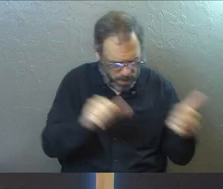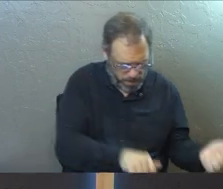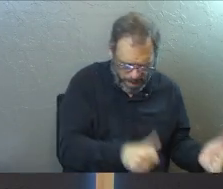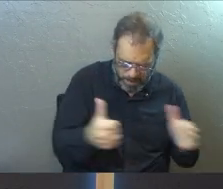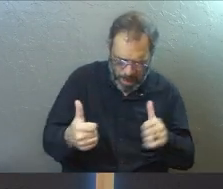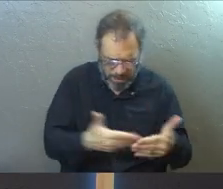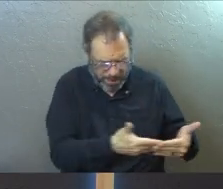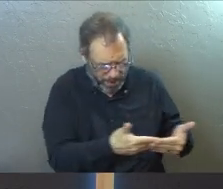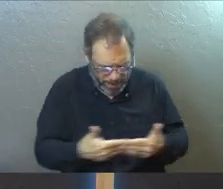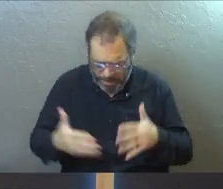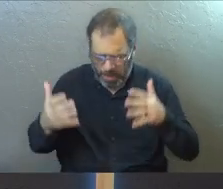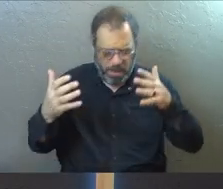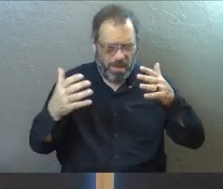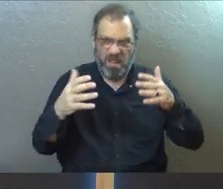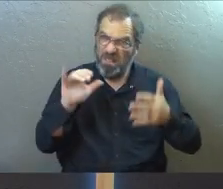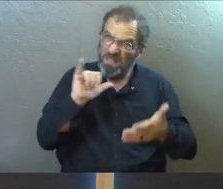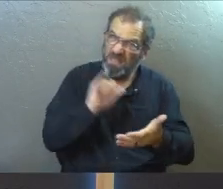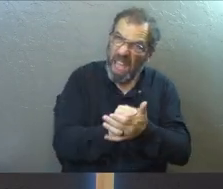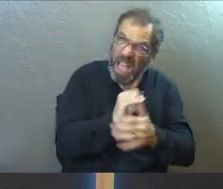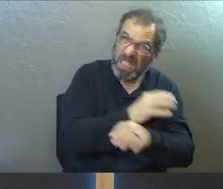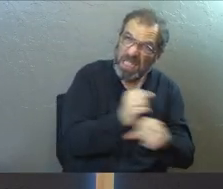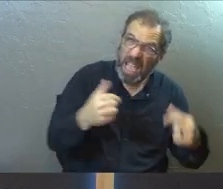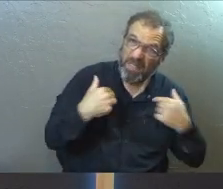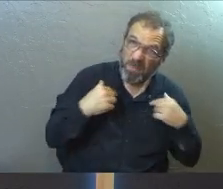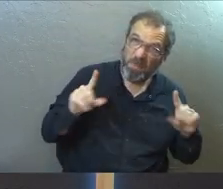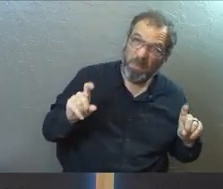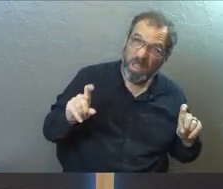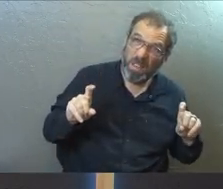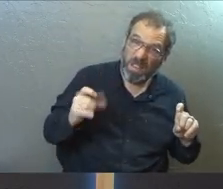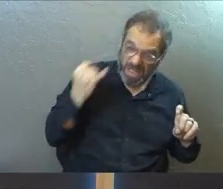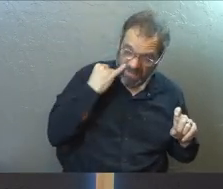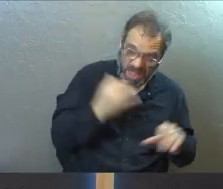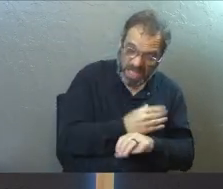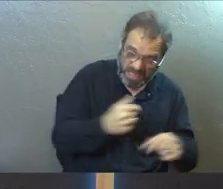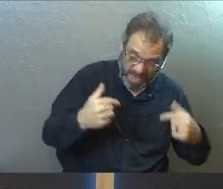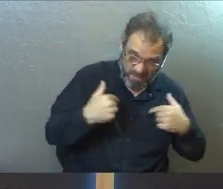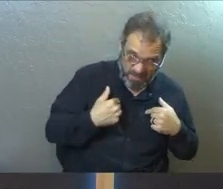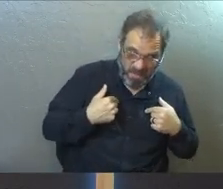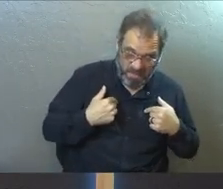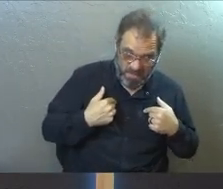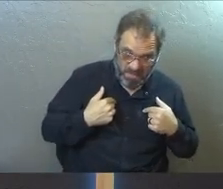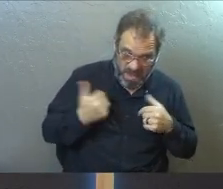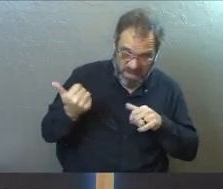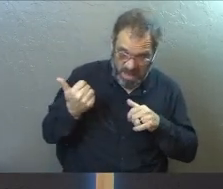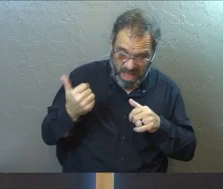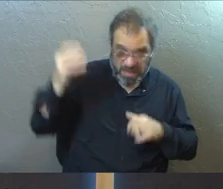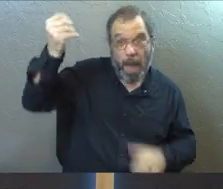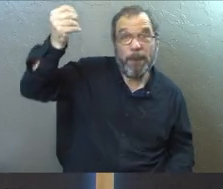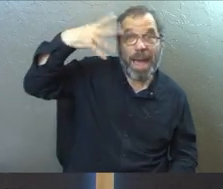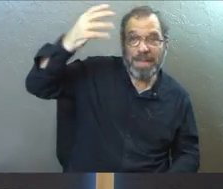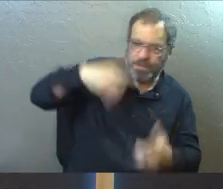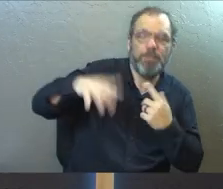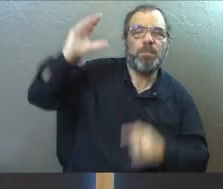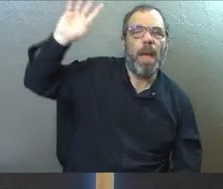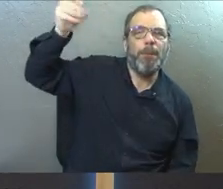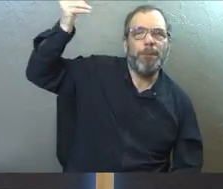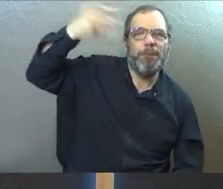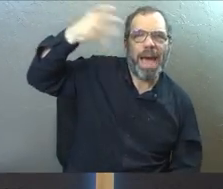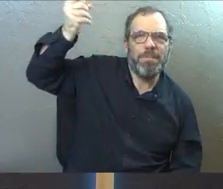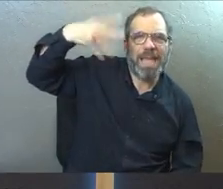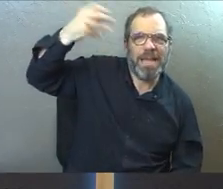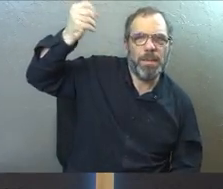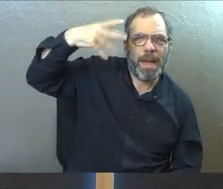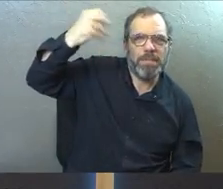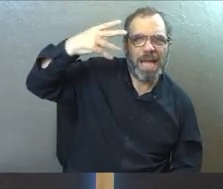baptized as an infant, did that save me? Because if that saved me by being baptized as an infant, it's almost like